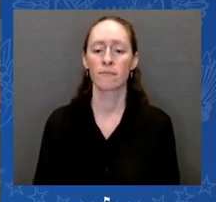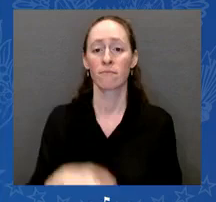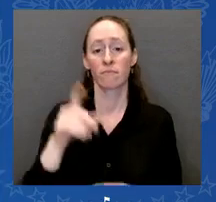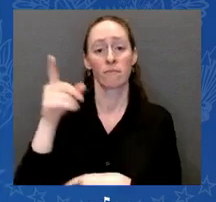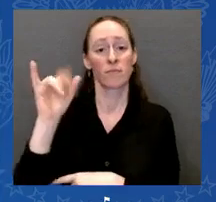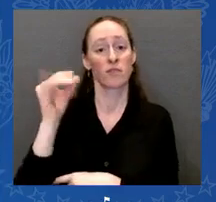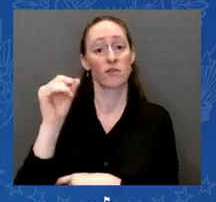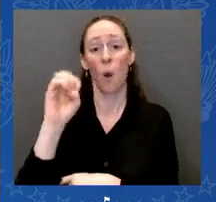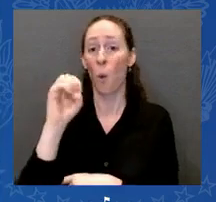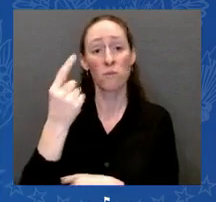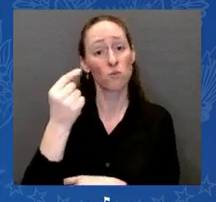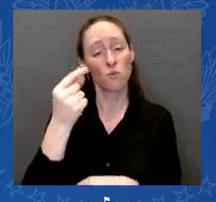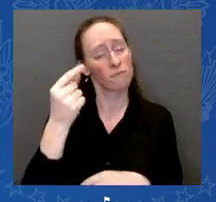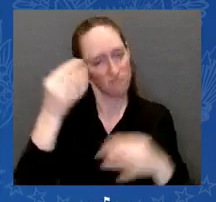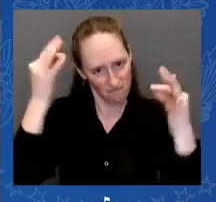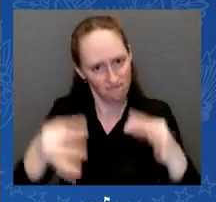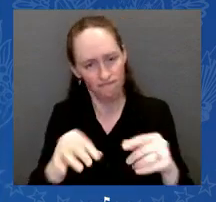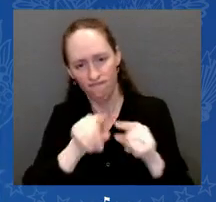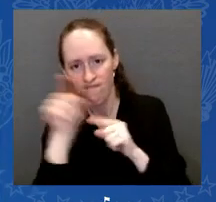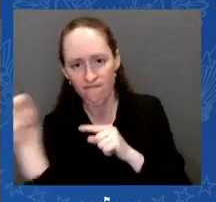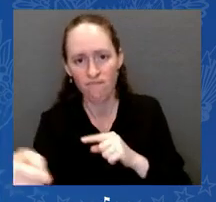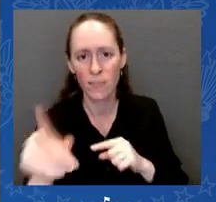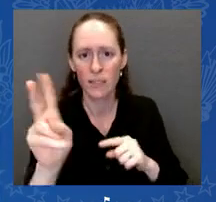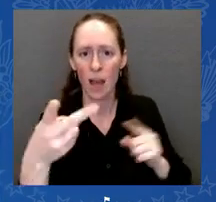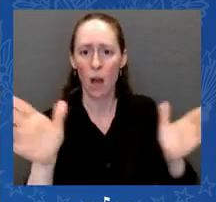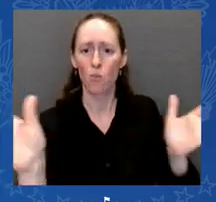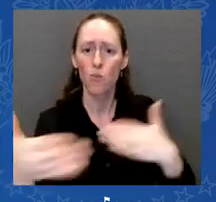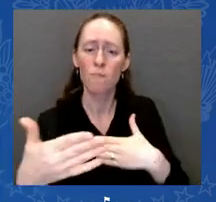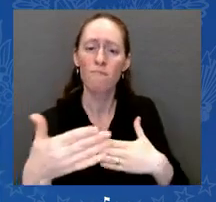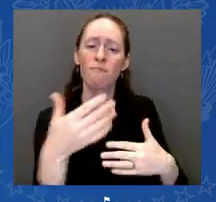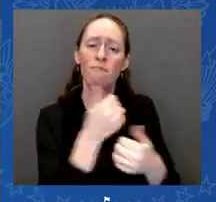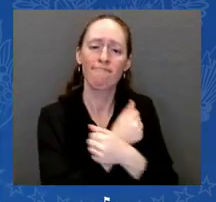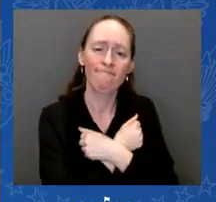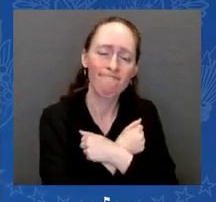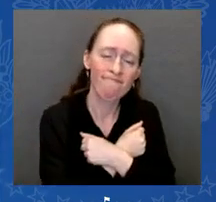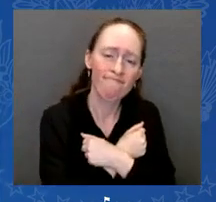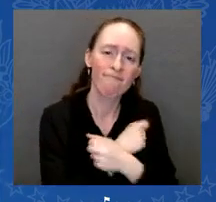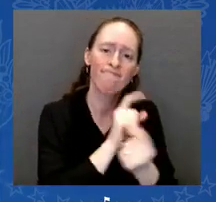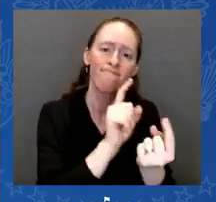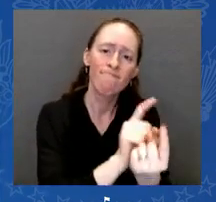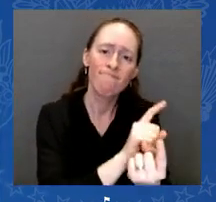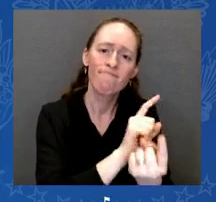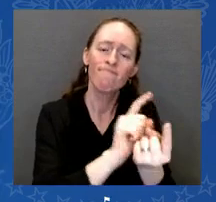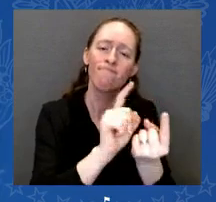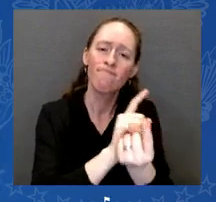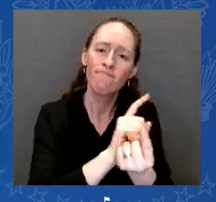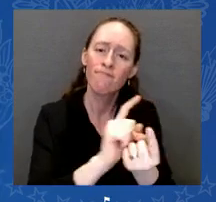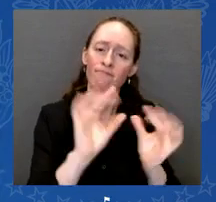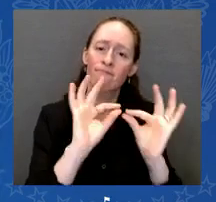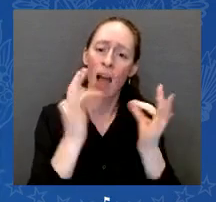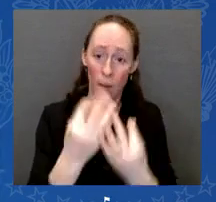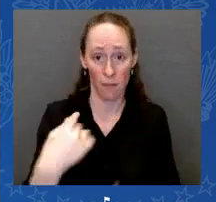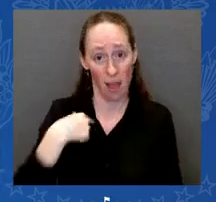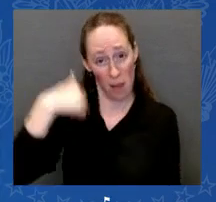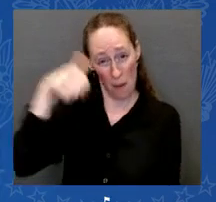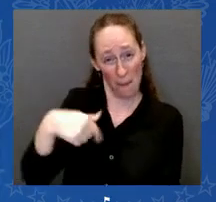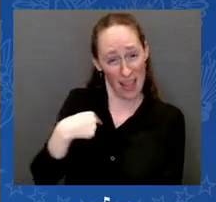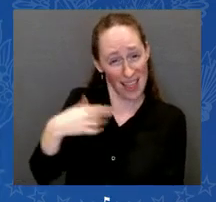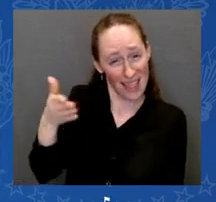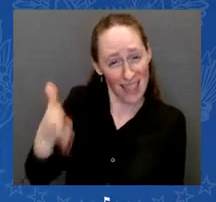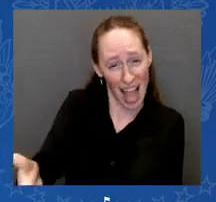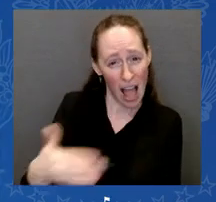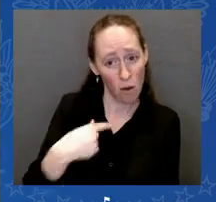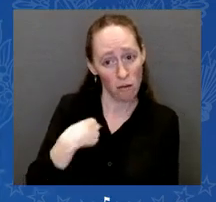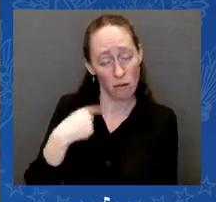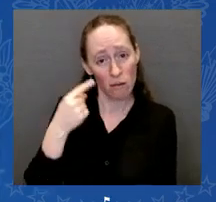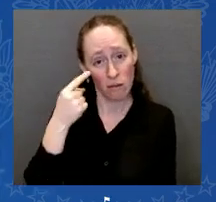away every tear. And then for hours, I was there. I watched this happen. He sat in a chair and listened to every single parent tell